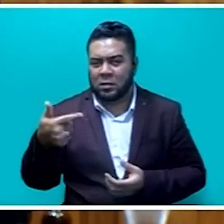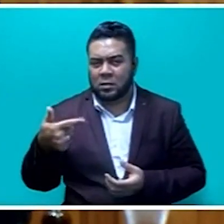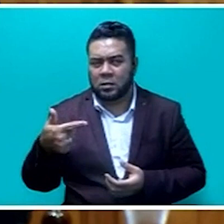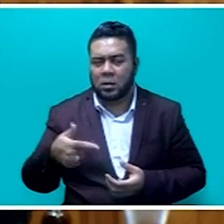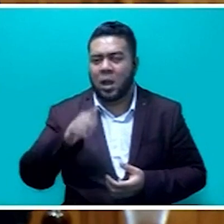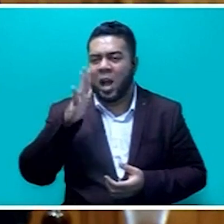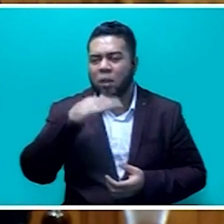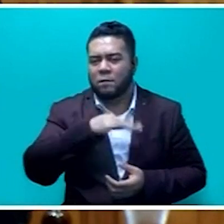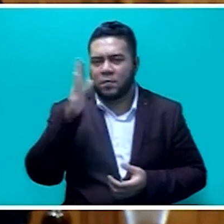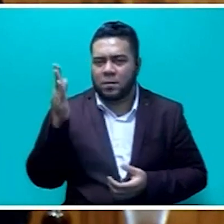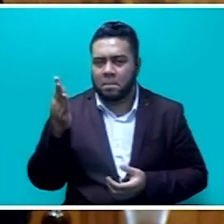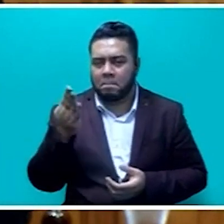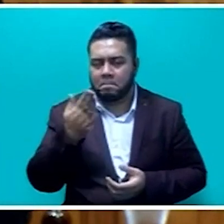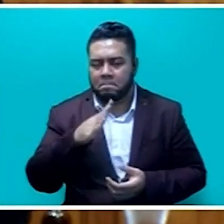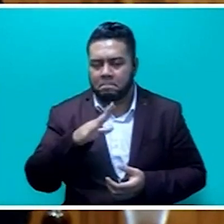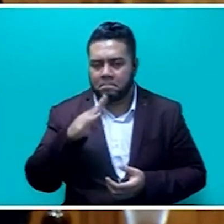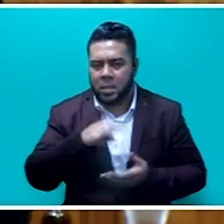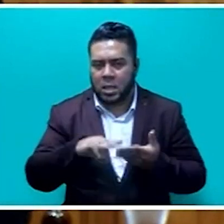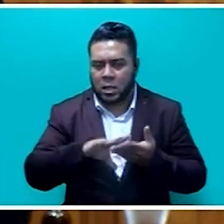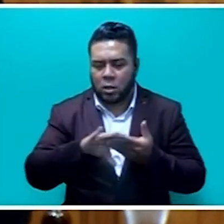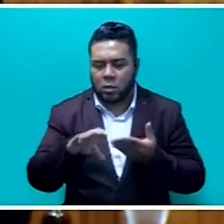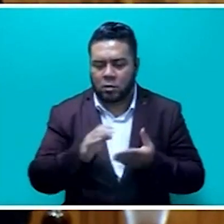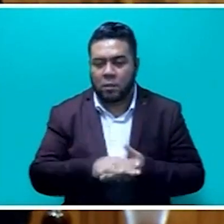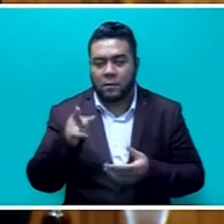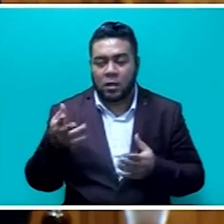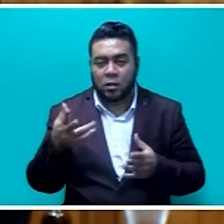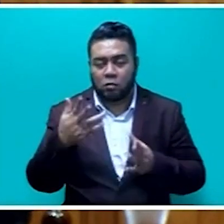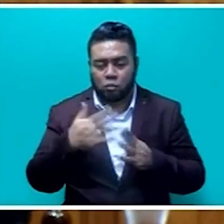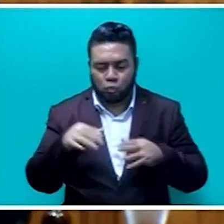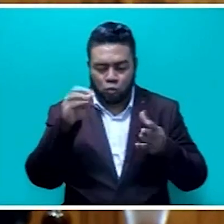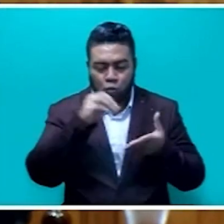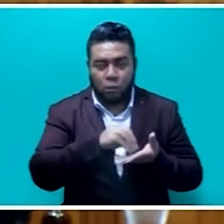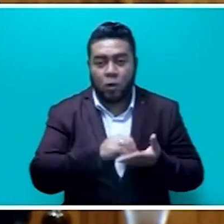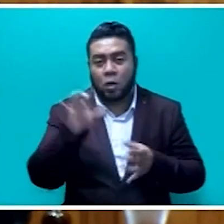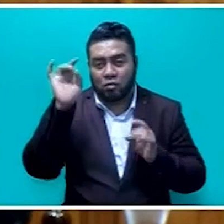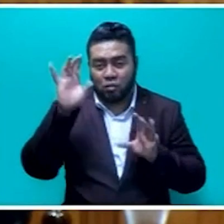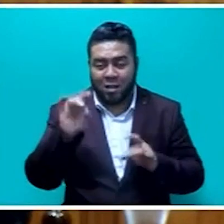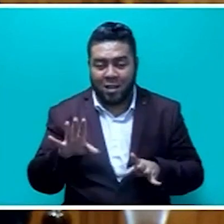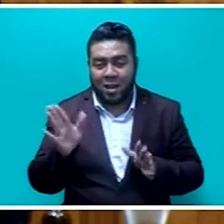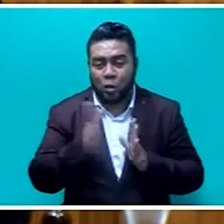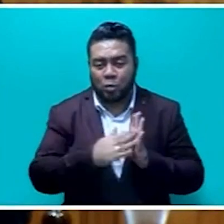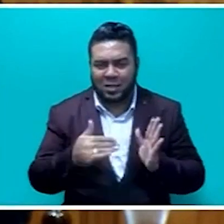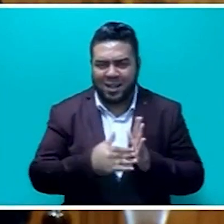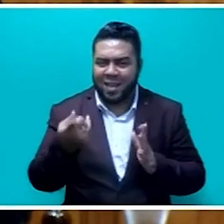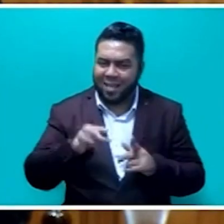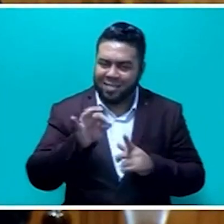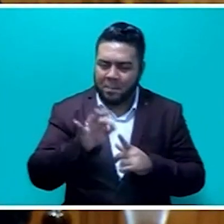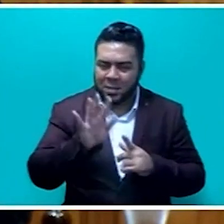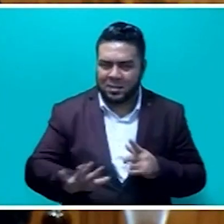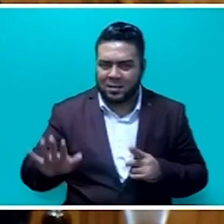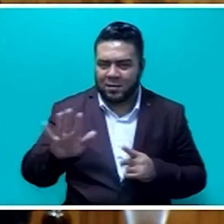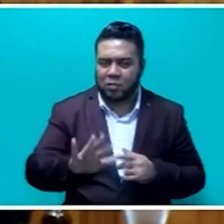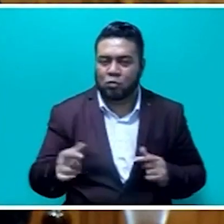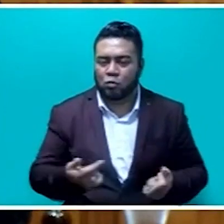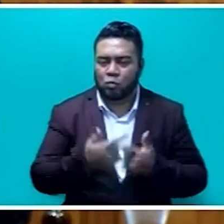million. Fiji will be the exclusive trefactor location for Australia, New Zealand, and the Pacific, so great marketing